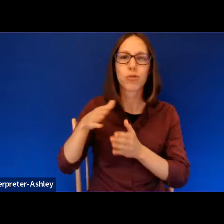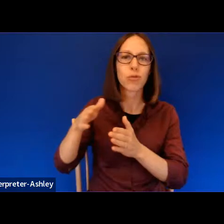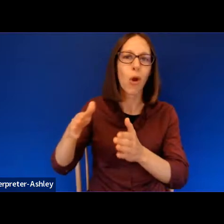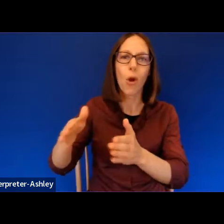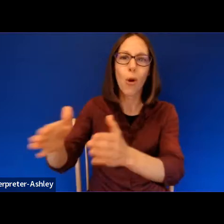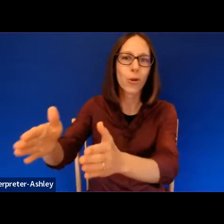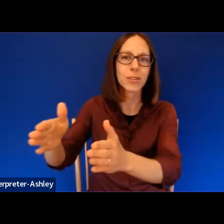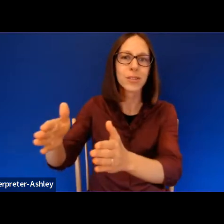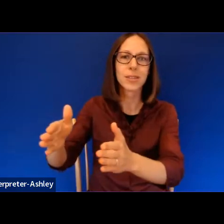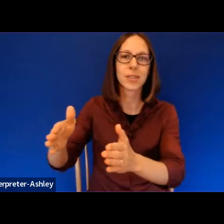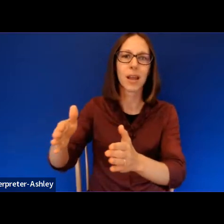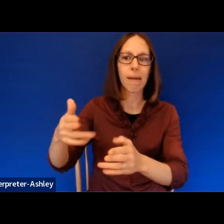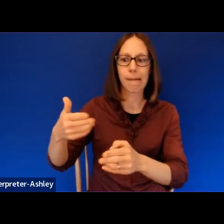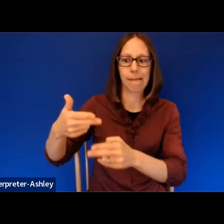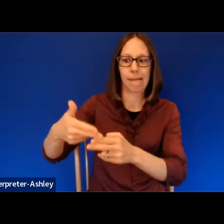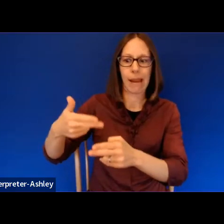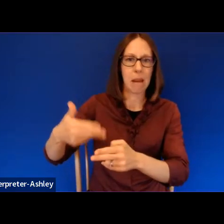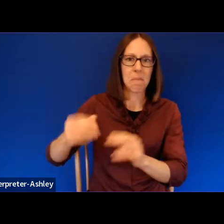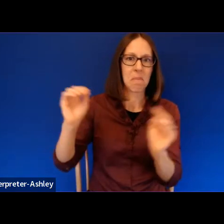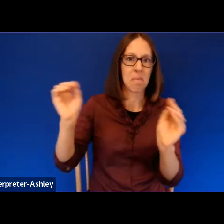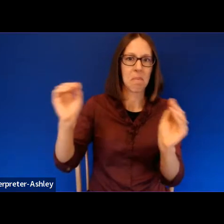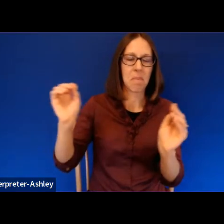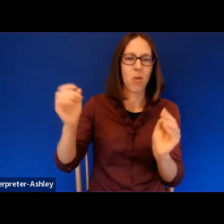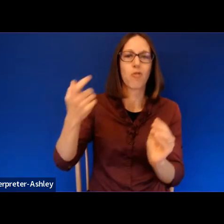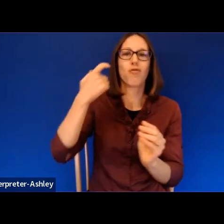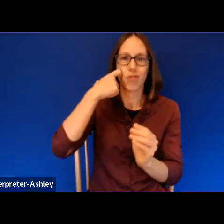names till recently, and this poem's about that.